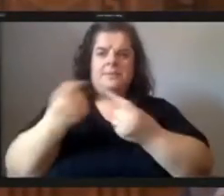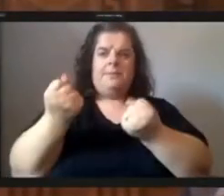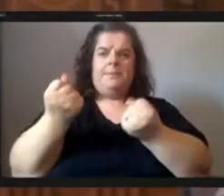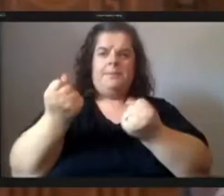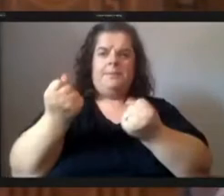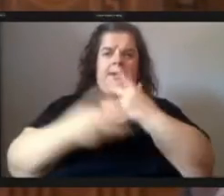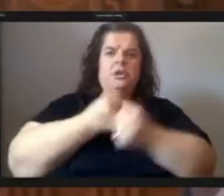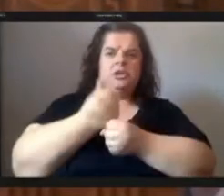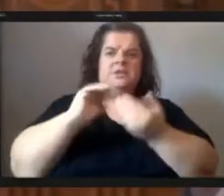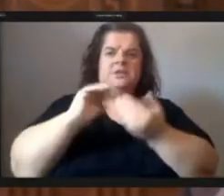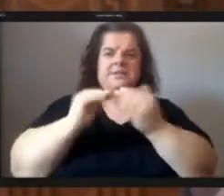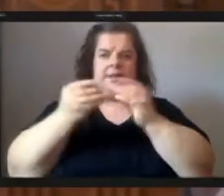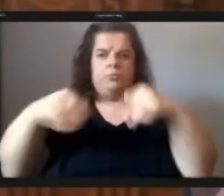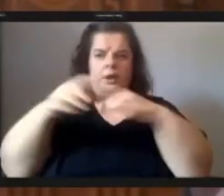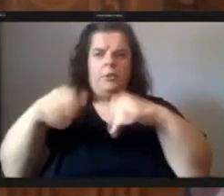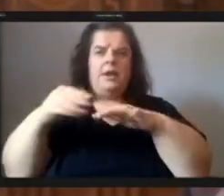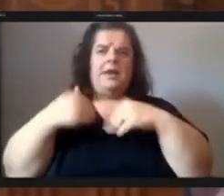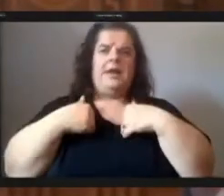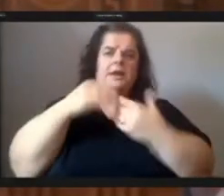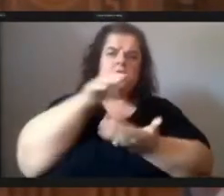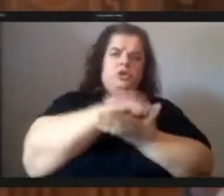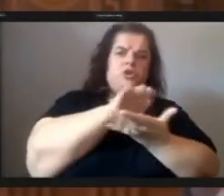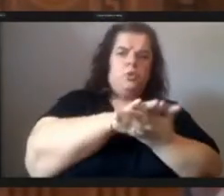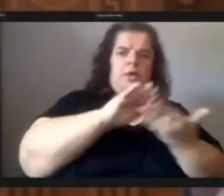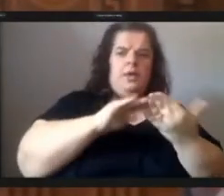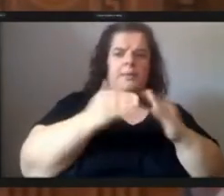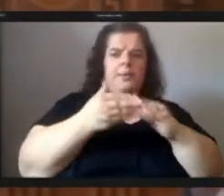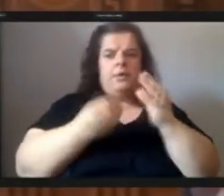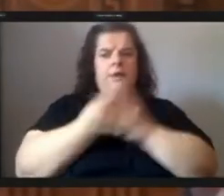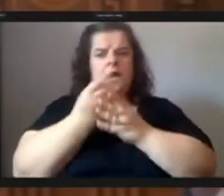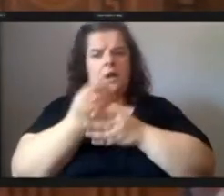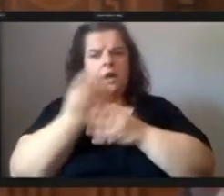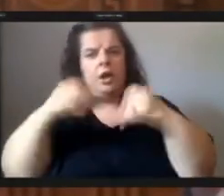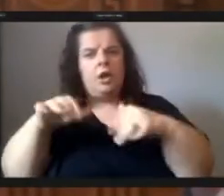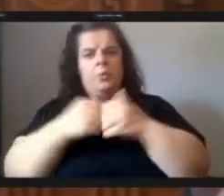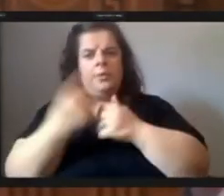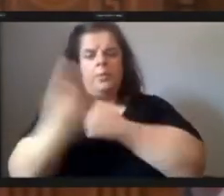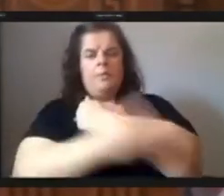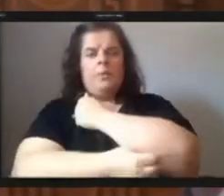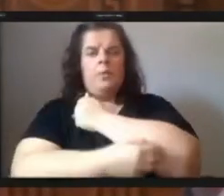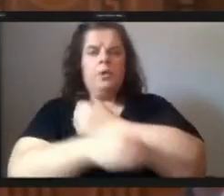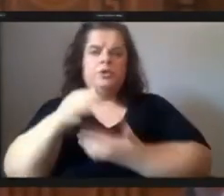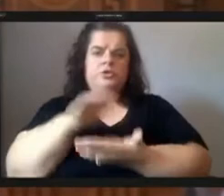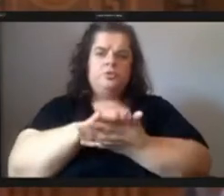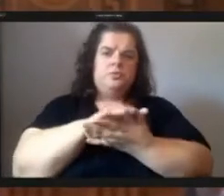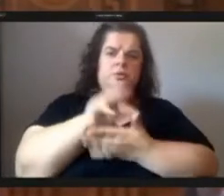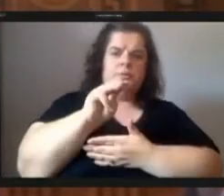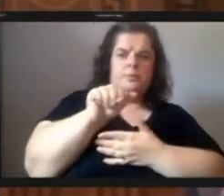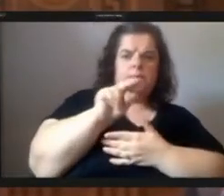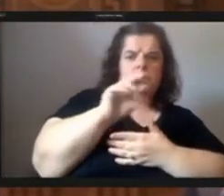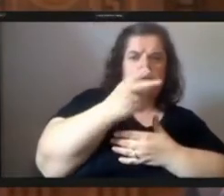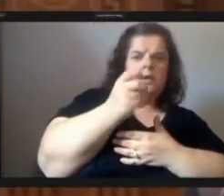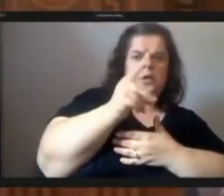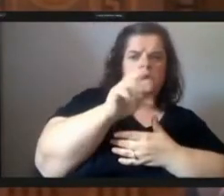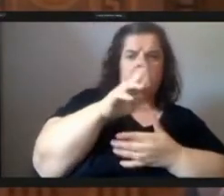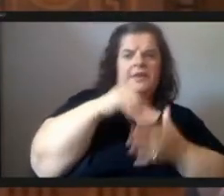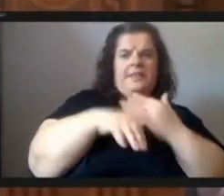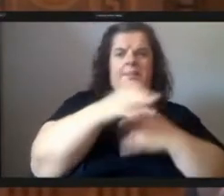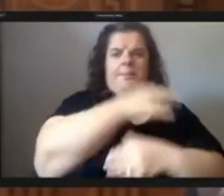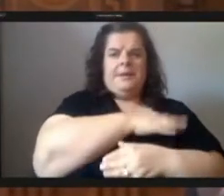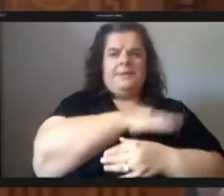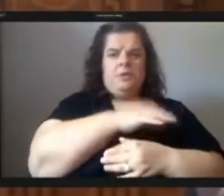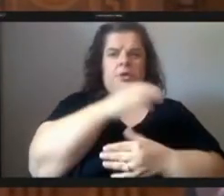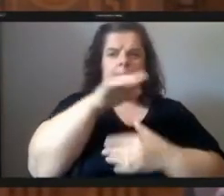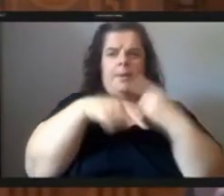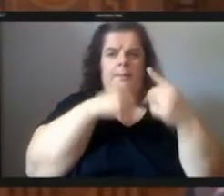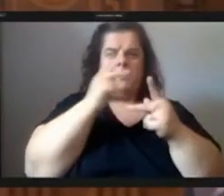manchester i had a school community garden with one of the poorest schools manchester in the pittsburgh public school district i've